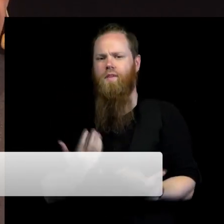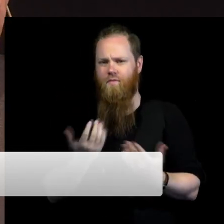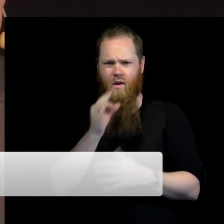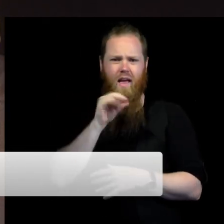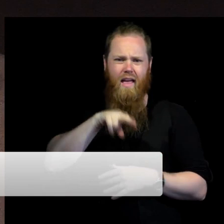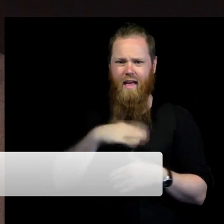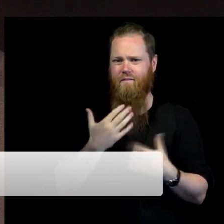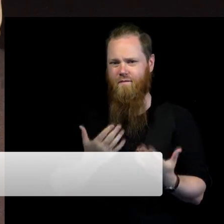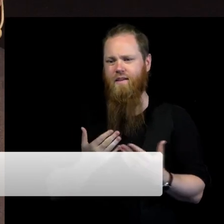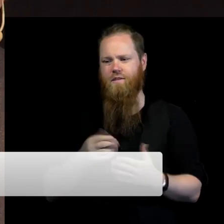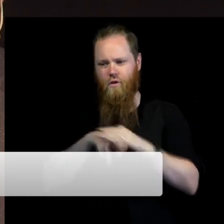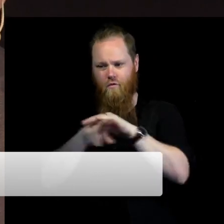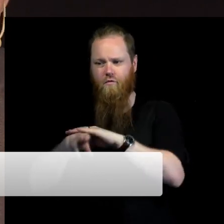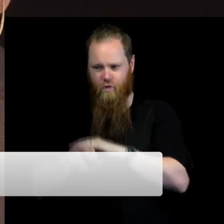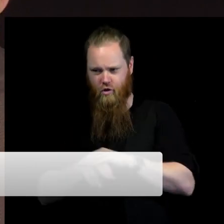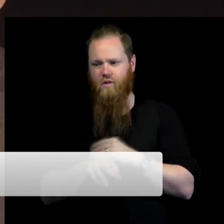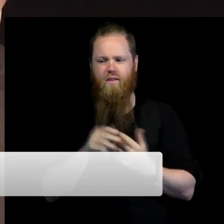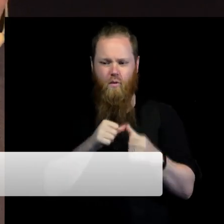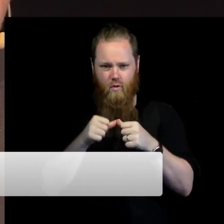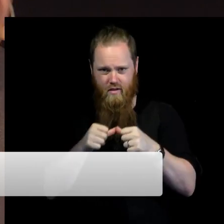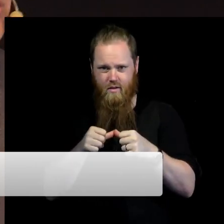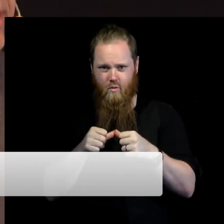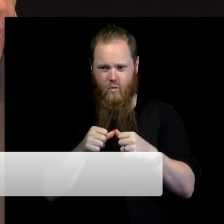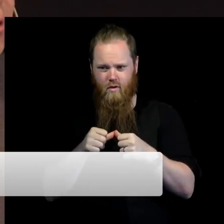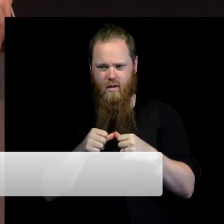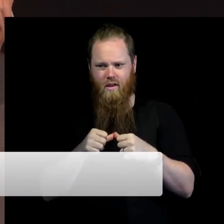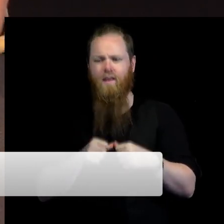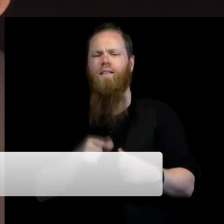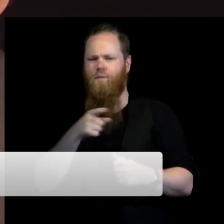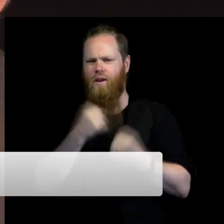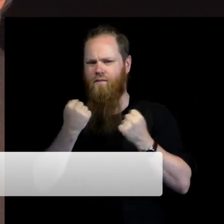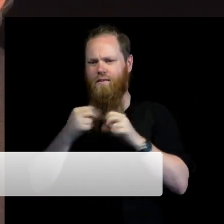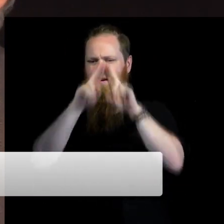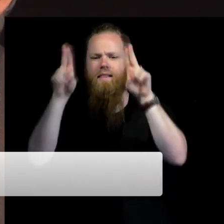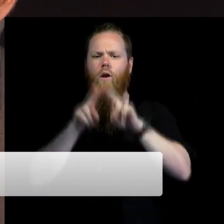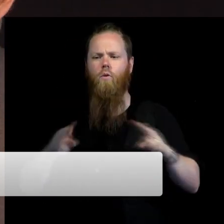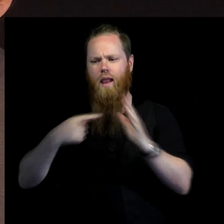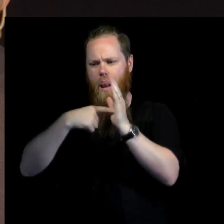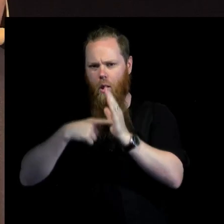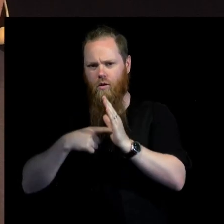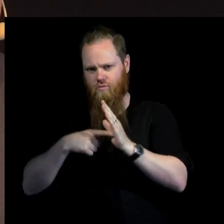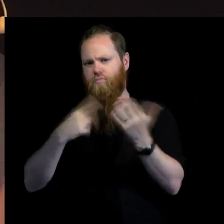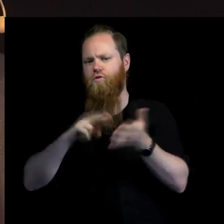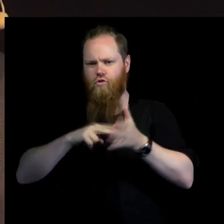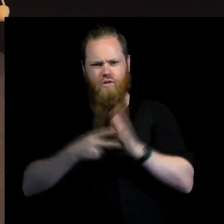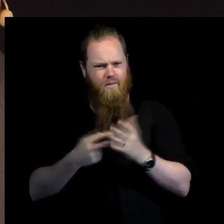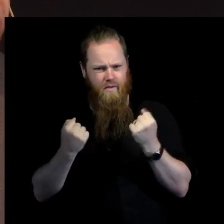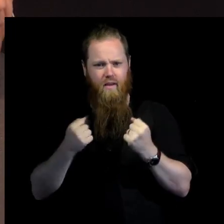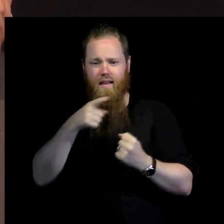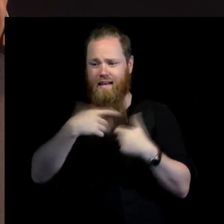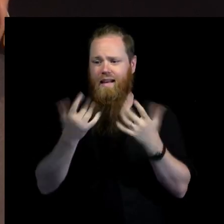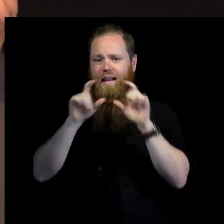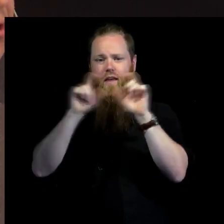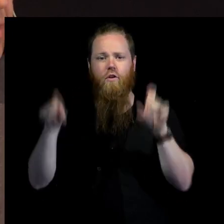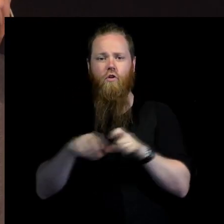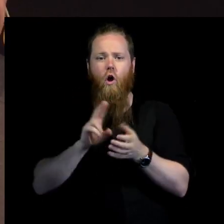the whole aspect of global norms and values and international law is absolutely crucial because it's a fabric around which the protection of